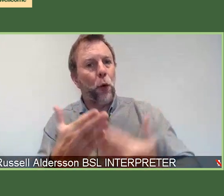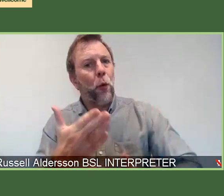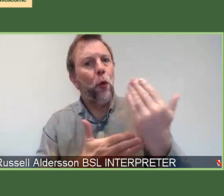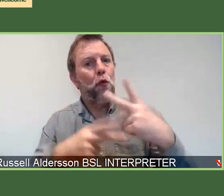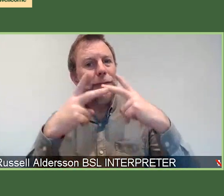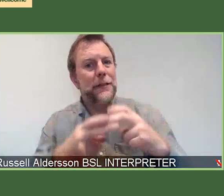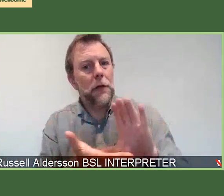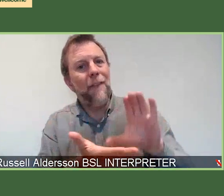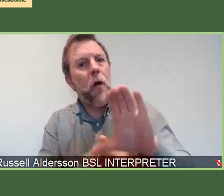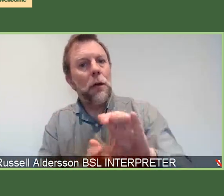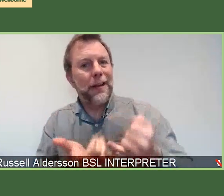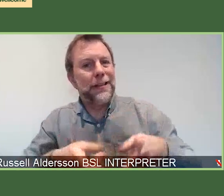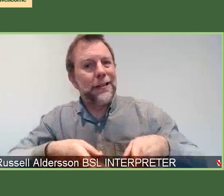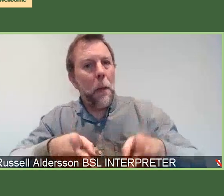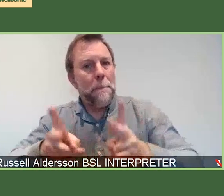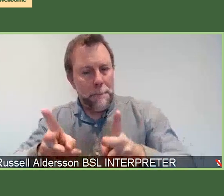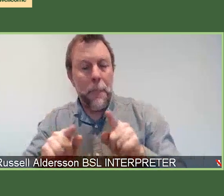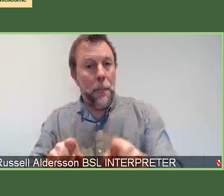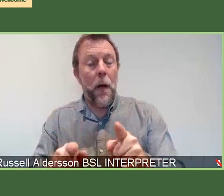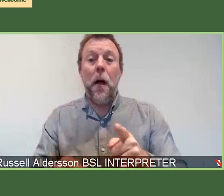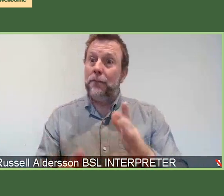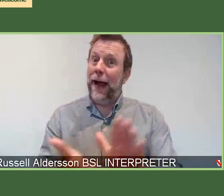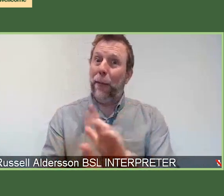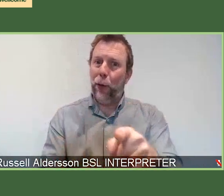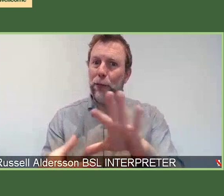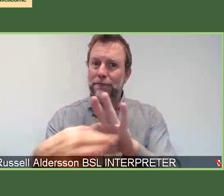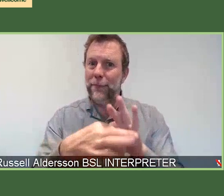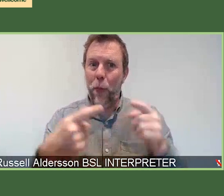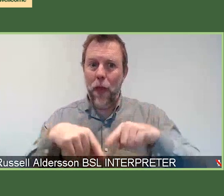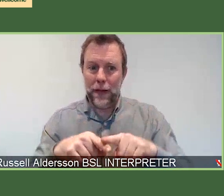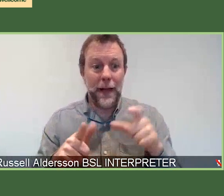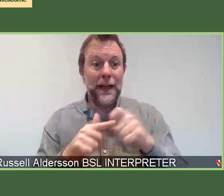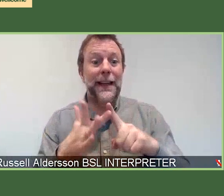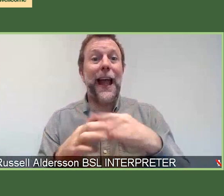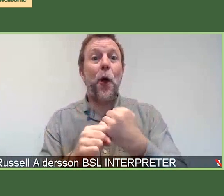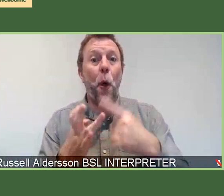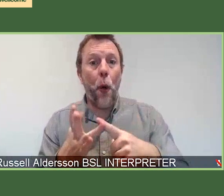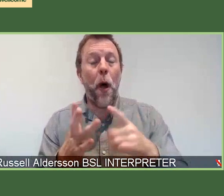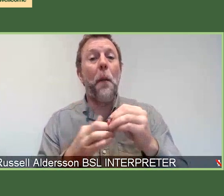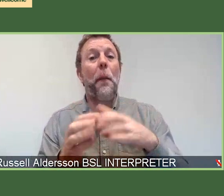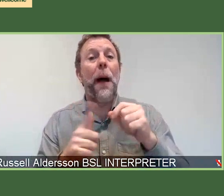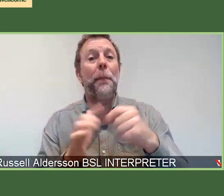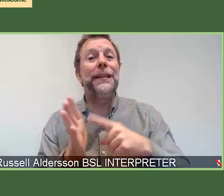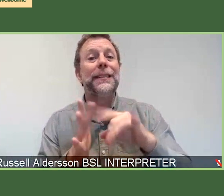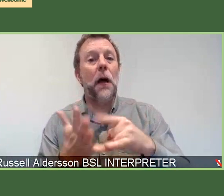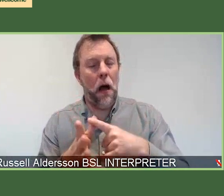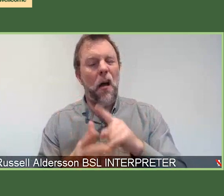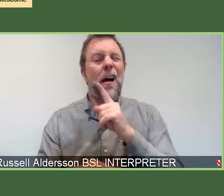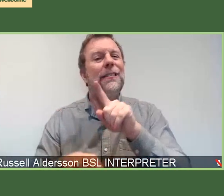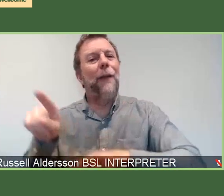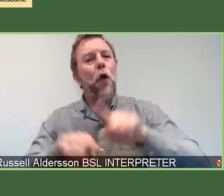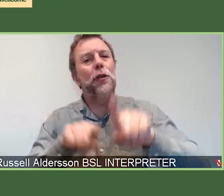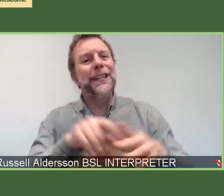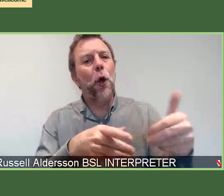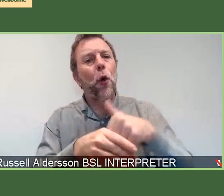pleased that you've joined us today. My name is Diego Baptista and I work here at Wellcome as a diversity and inclusion advisor on our research